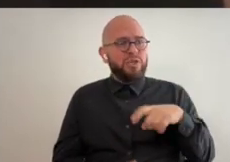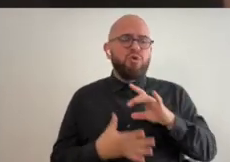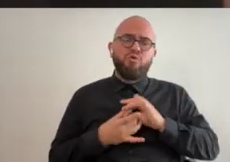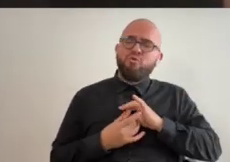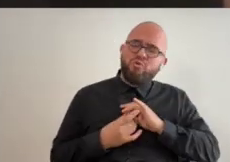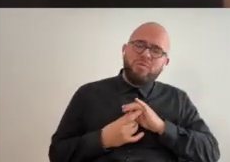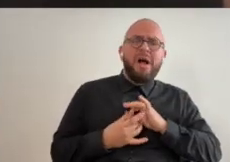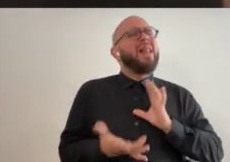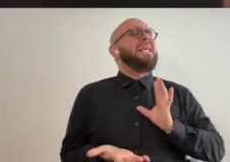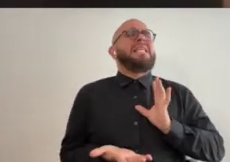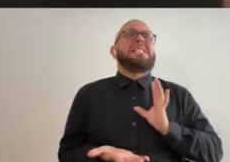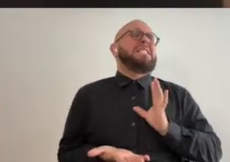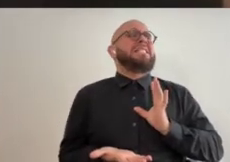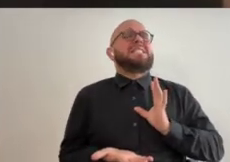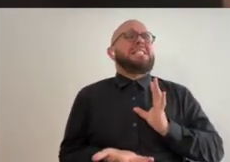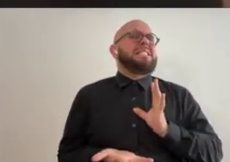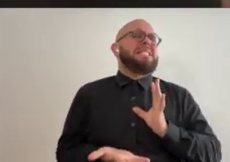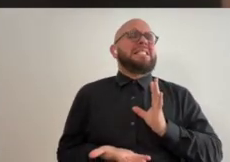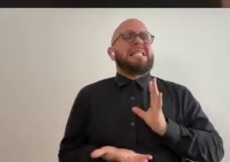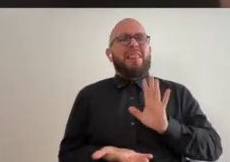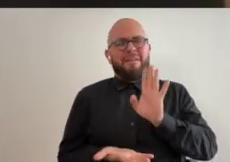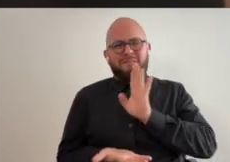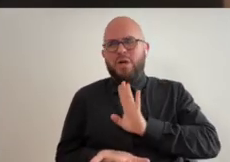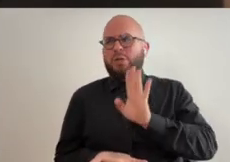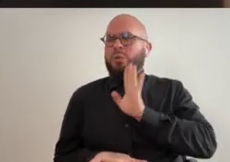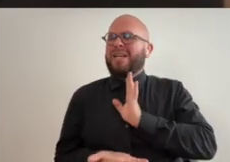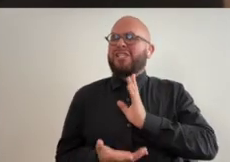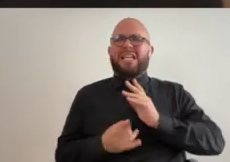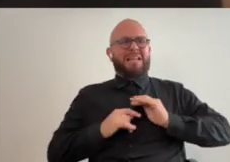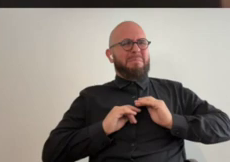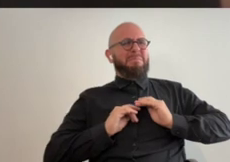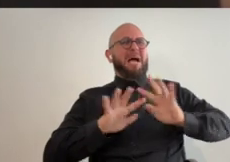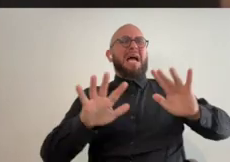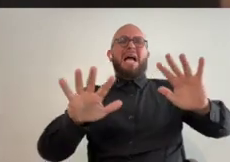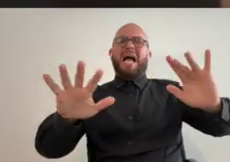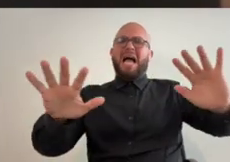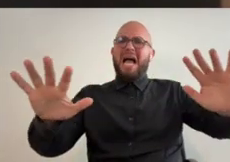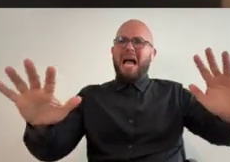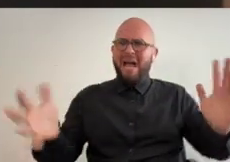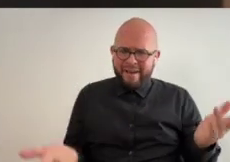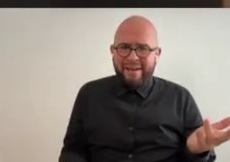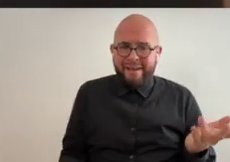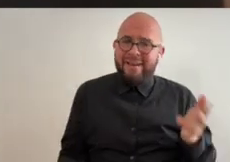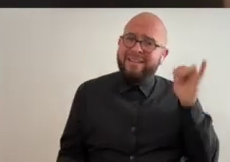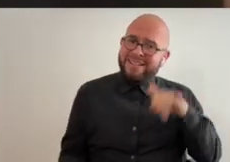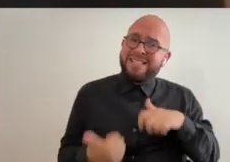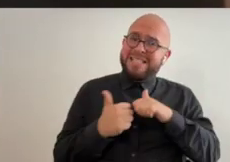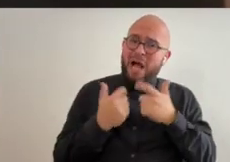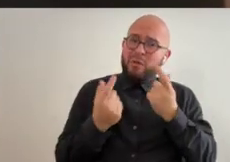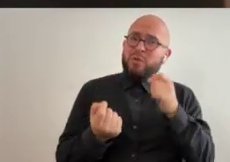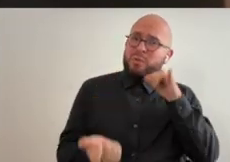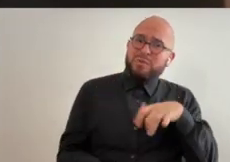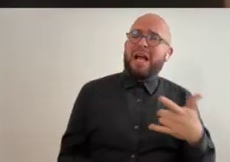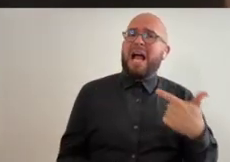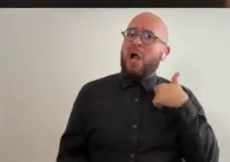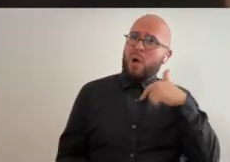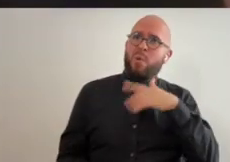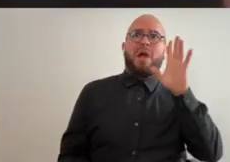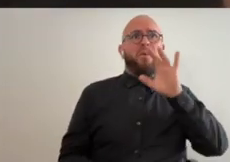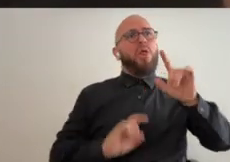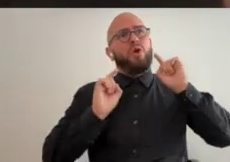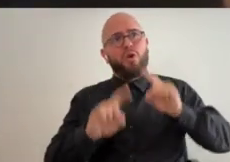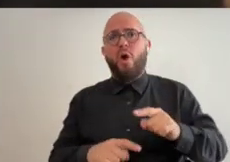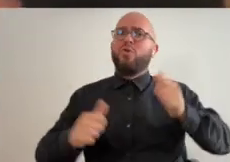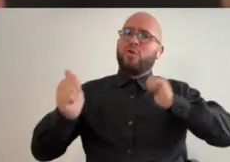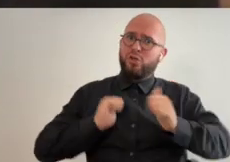release our our frustration like this is the way to do it we're going to